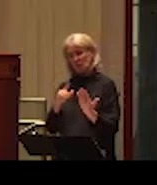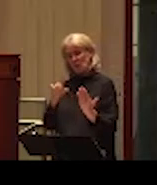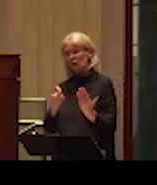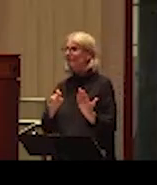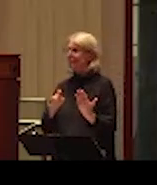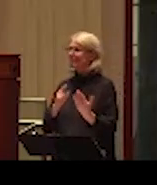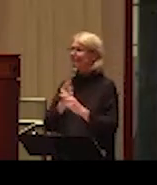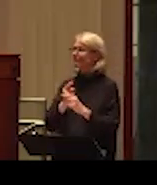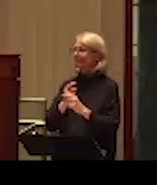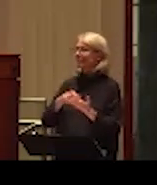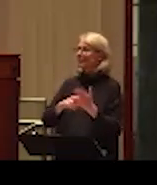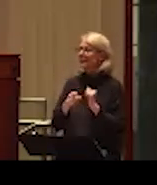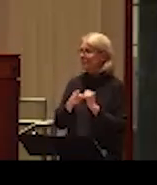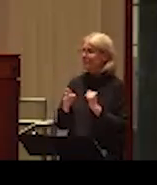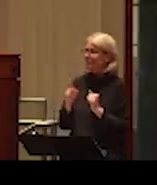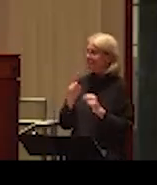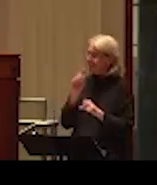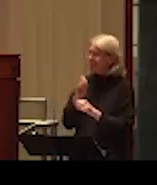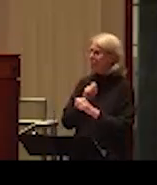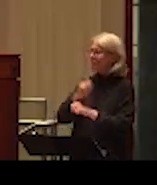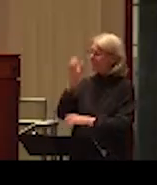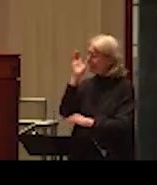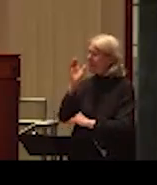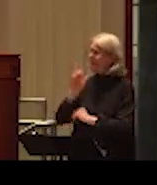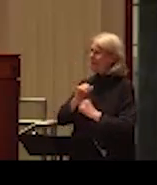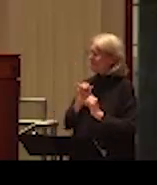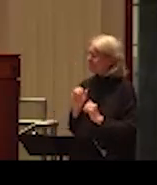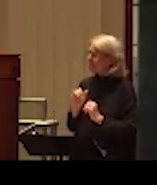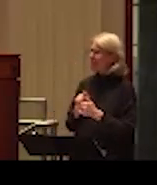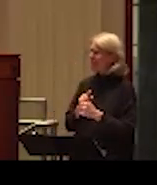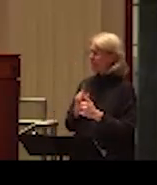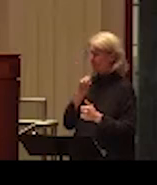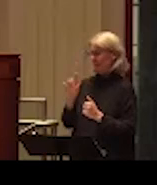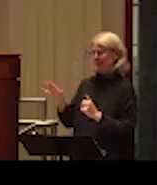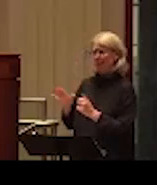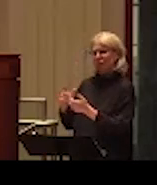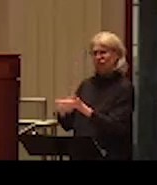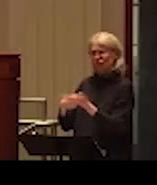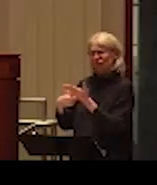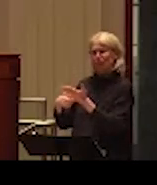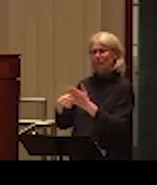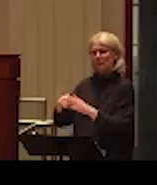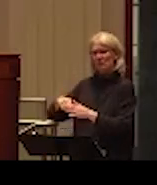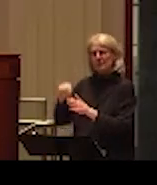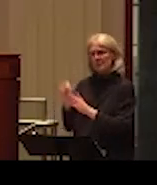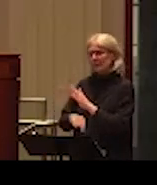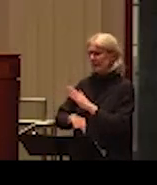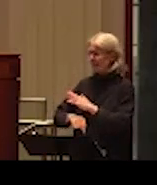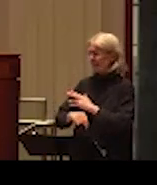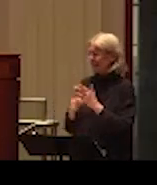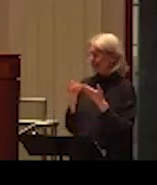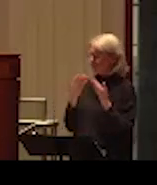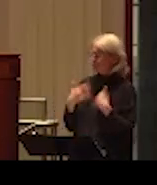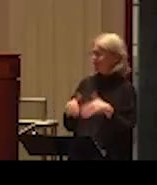engagement with the breadth and scope of the issues and a willingness